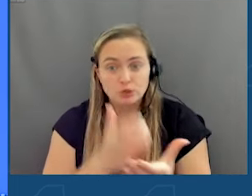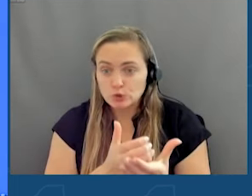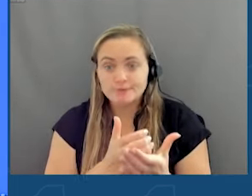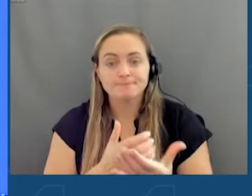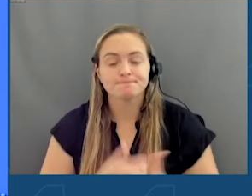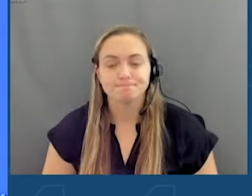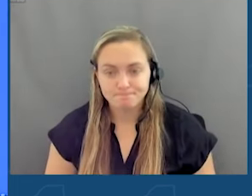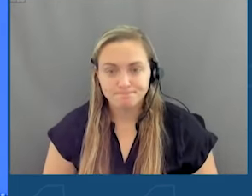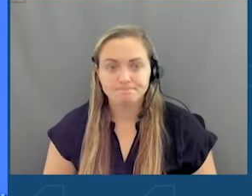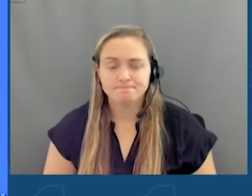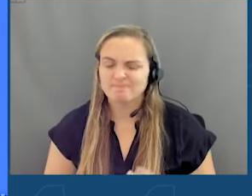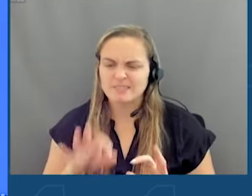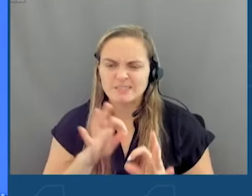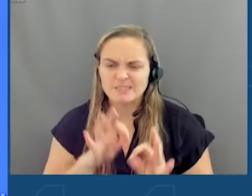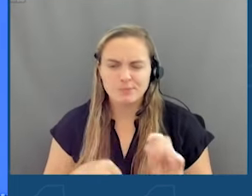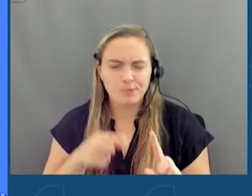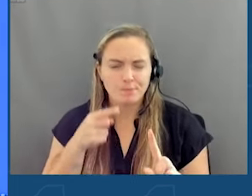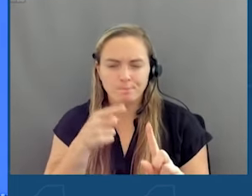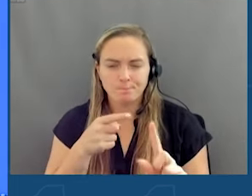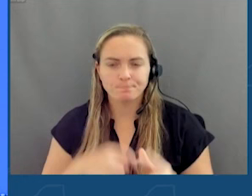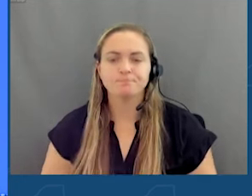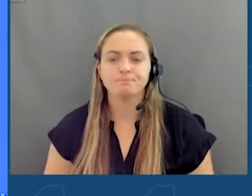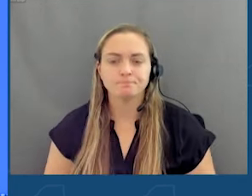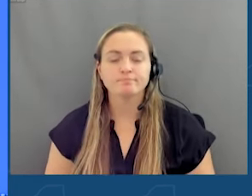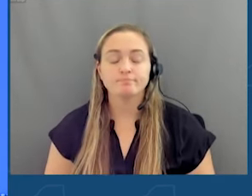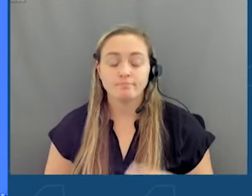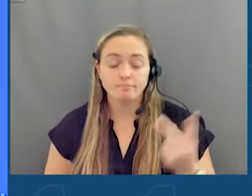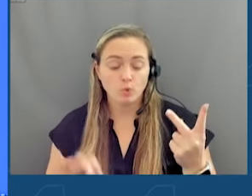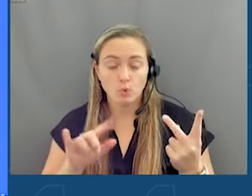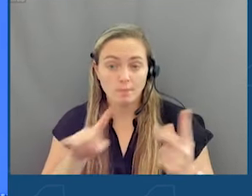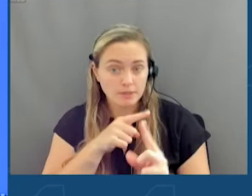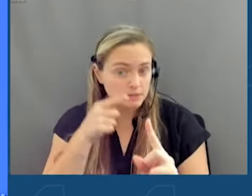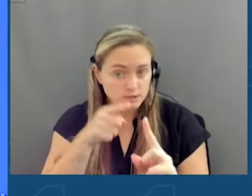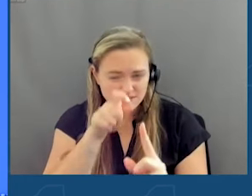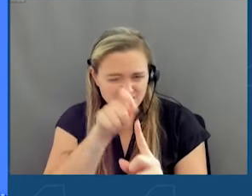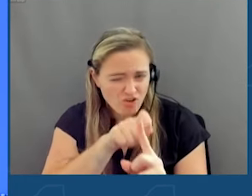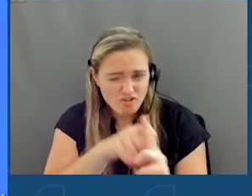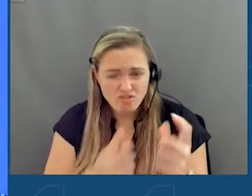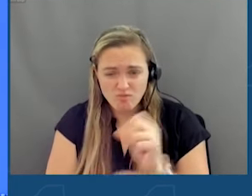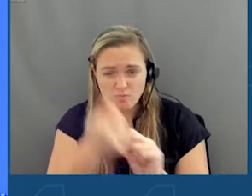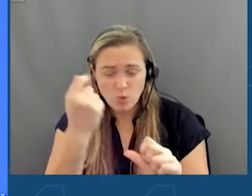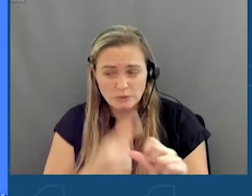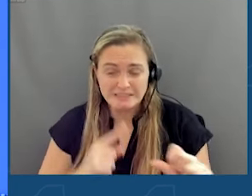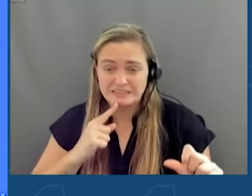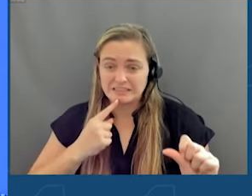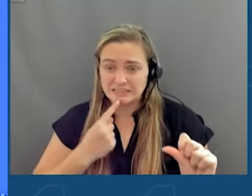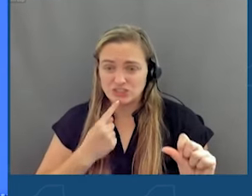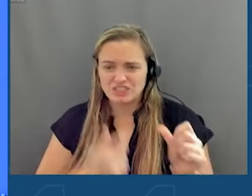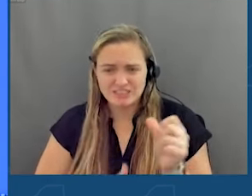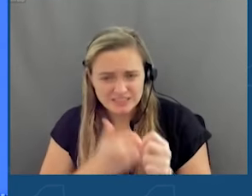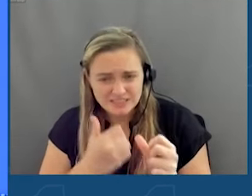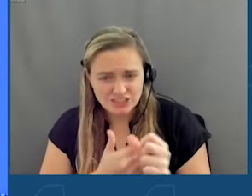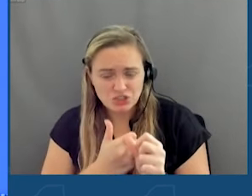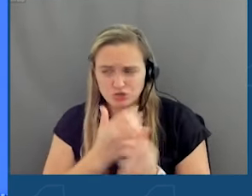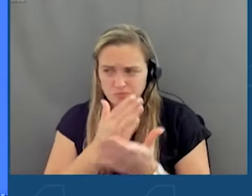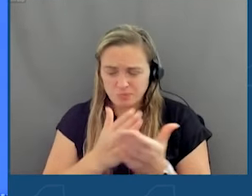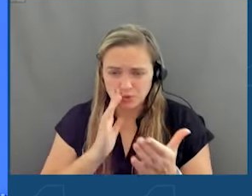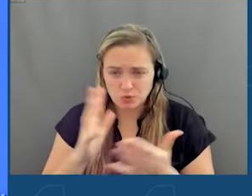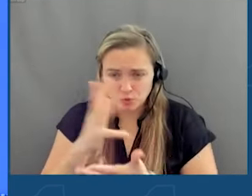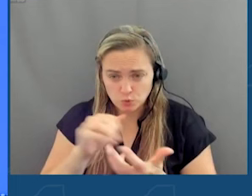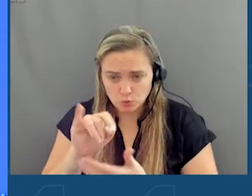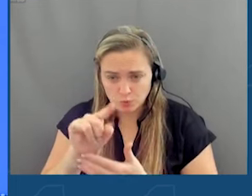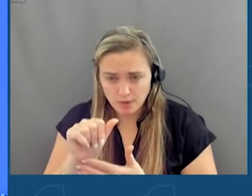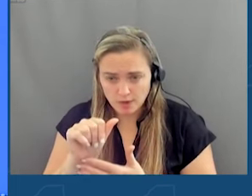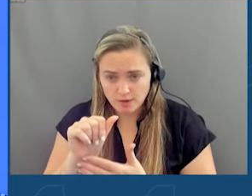Simply put, these two bills target the most dangerous aspects of social media. And they do so in a way